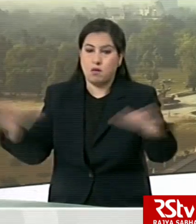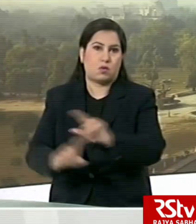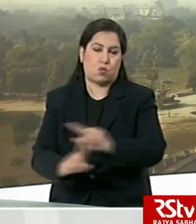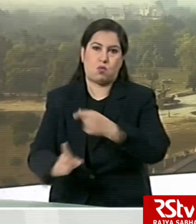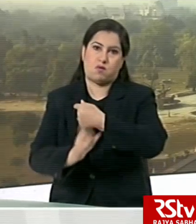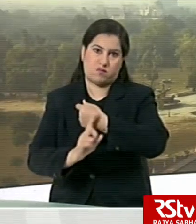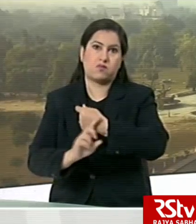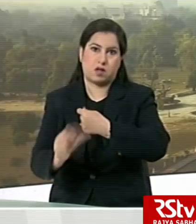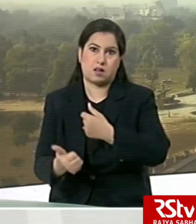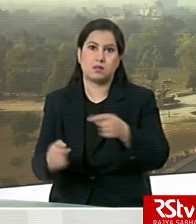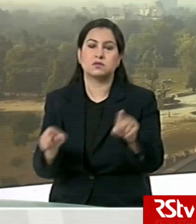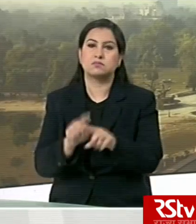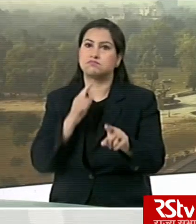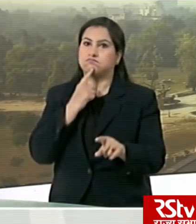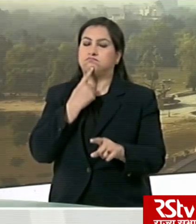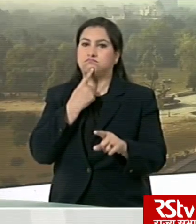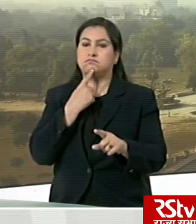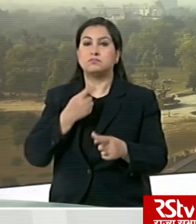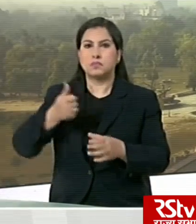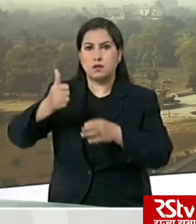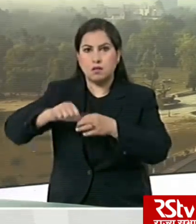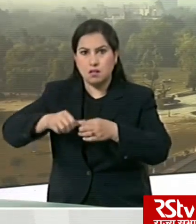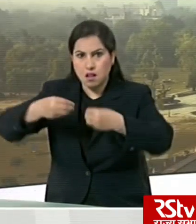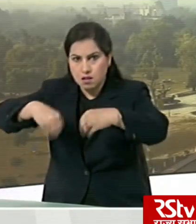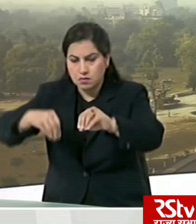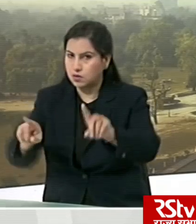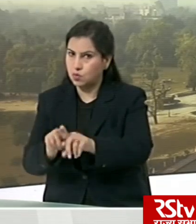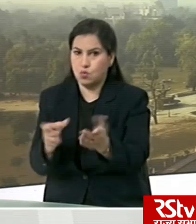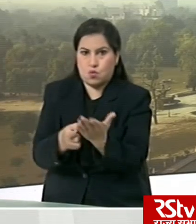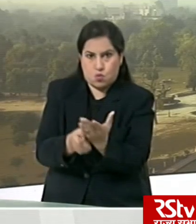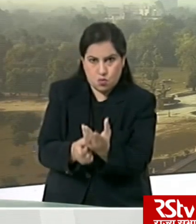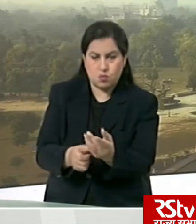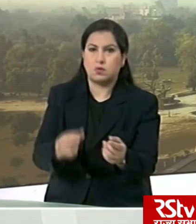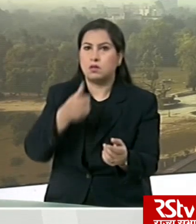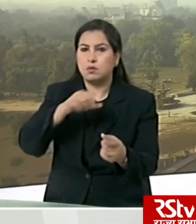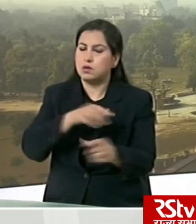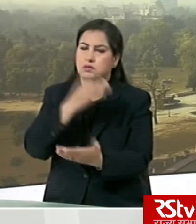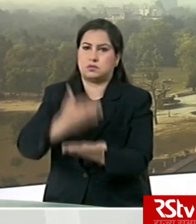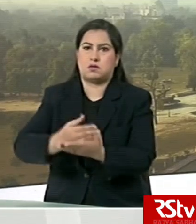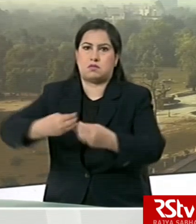There's also the strict ban that continues on the sale of liquor, good car and tobacco.